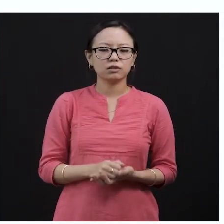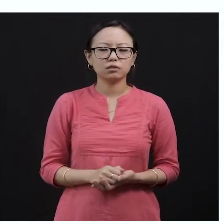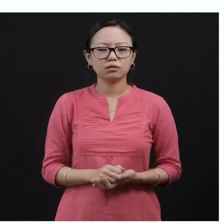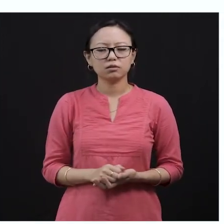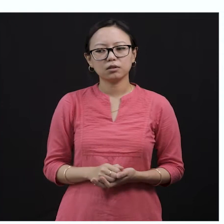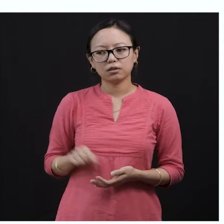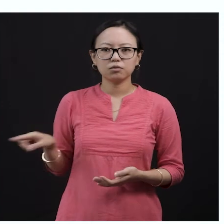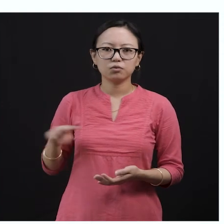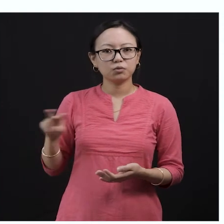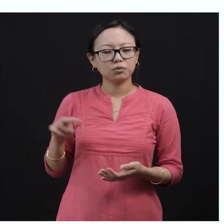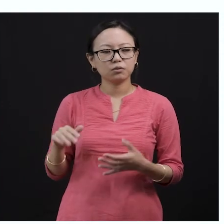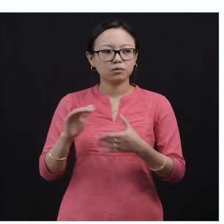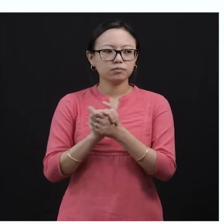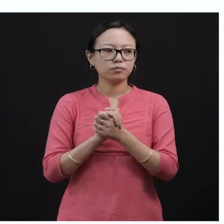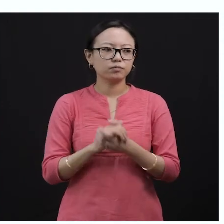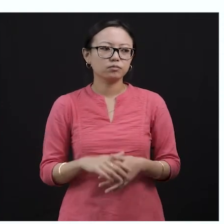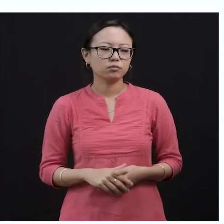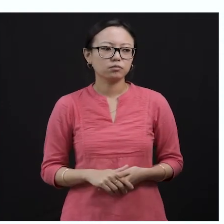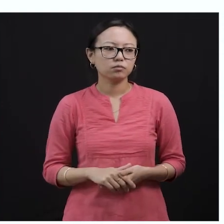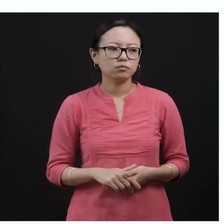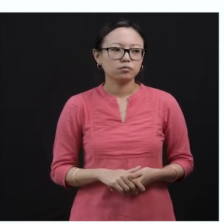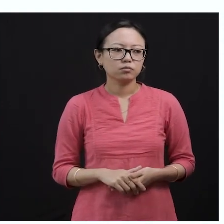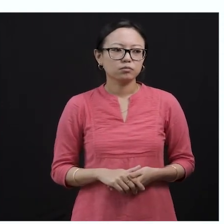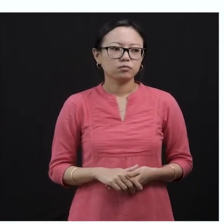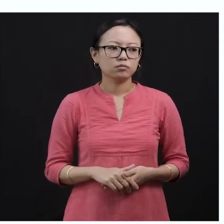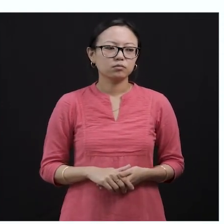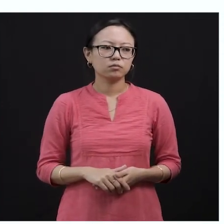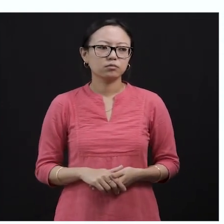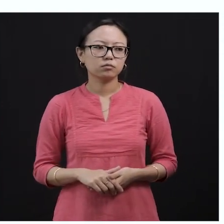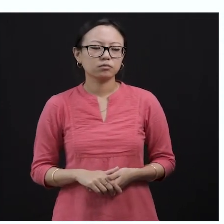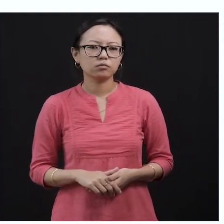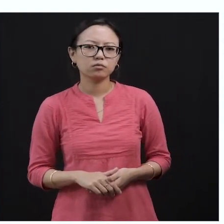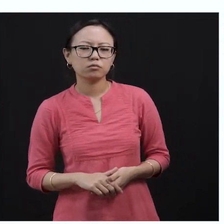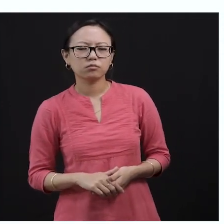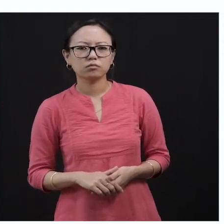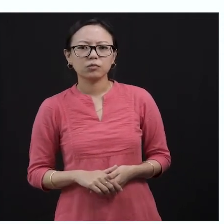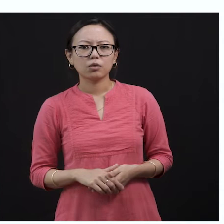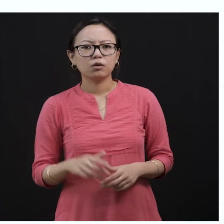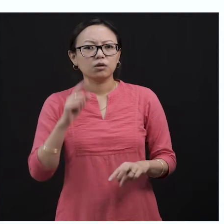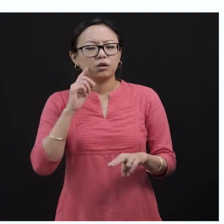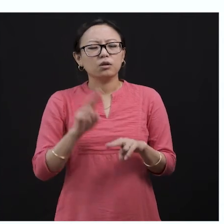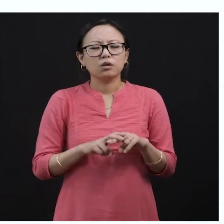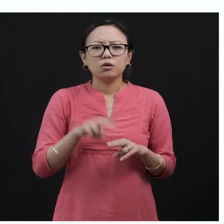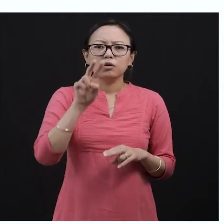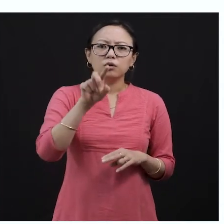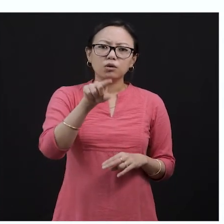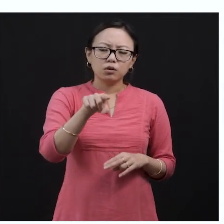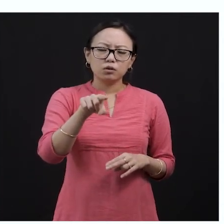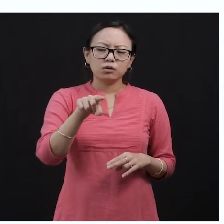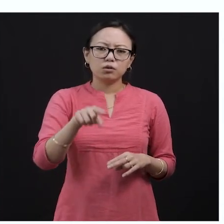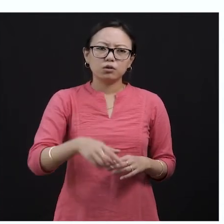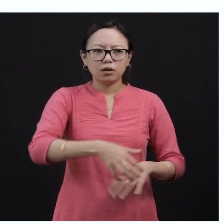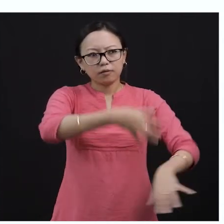If you are going to befriend a tiger, maybe your parents will not allow that, because your parents are scared that the